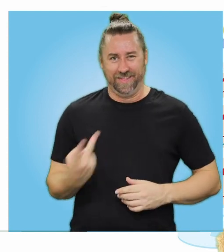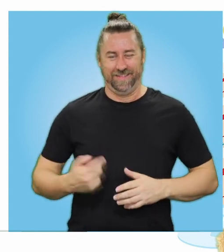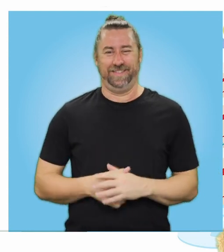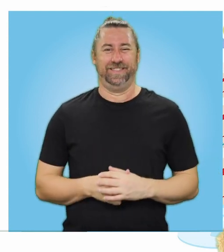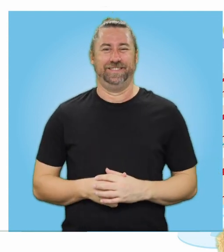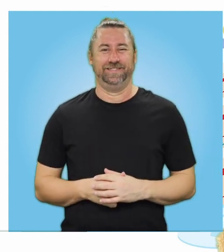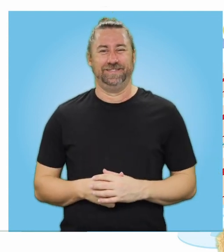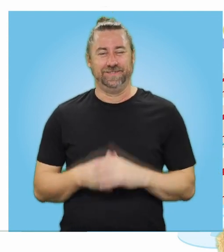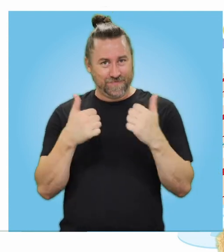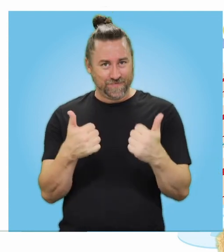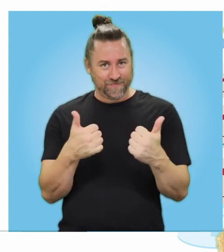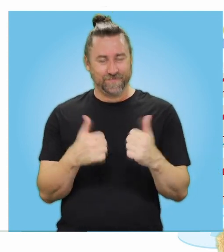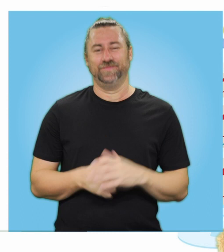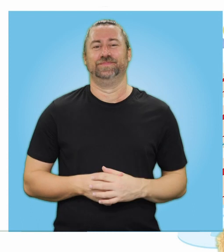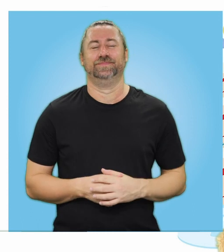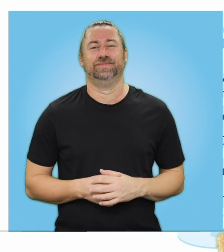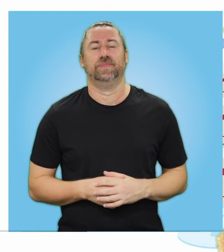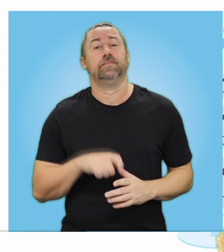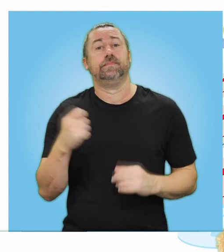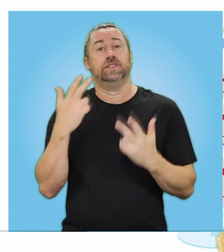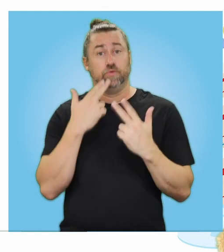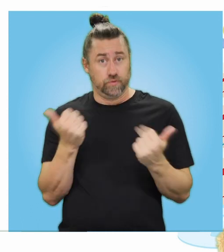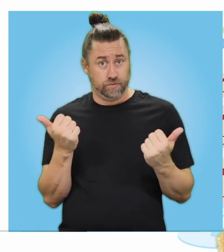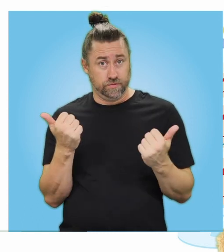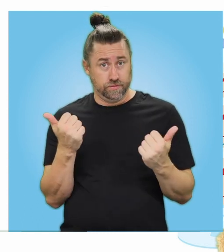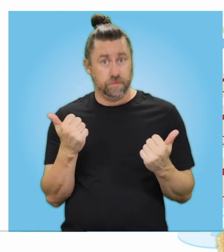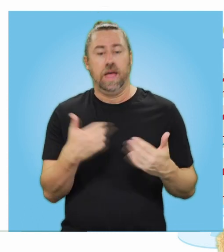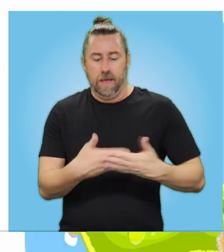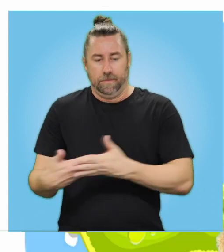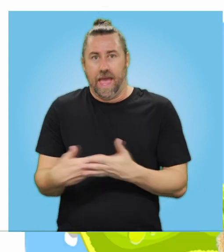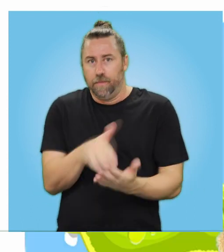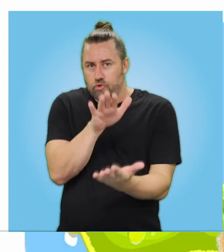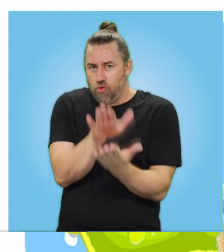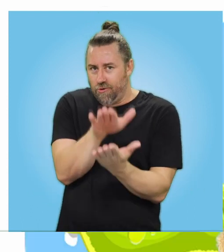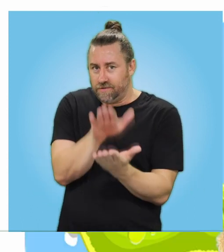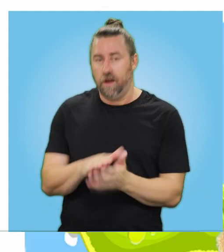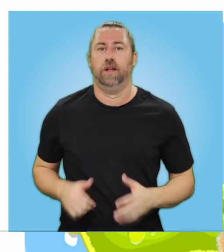Well done. Good job everyone at home. Next song we have is Baby Crocodile.